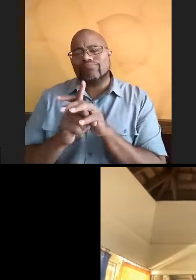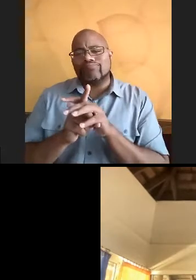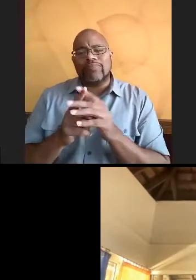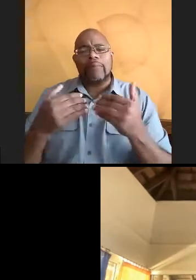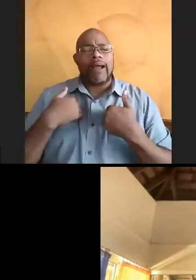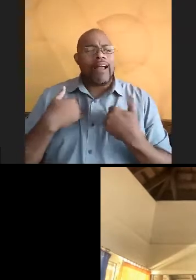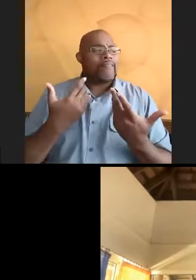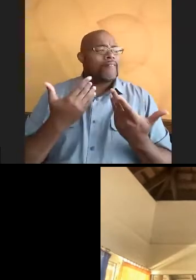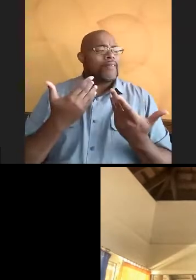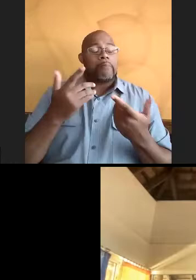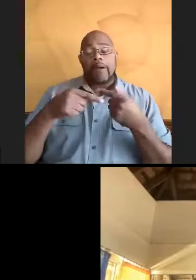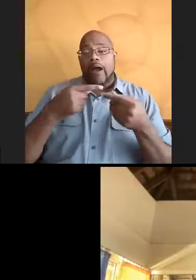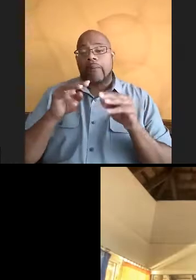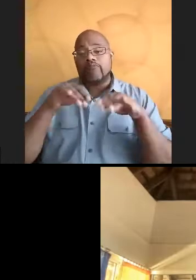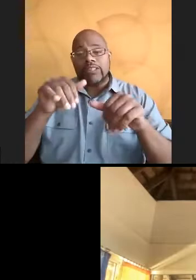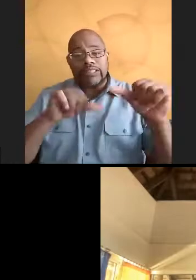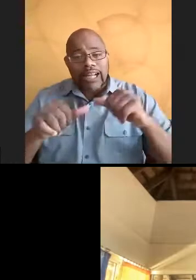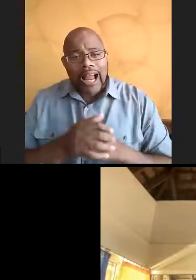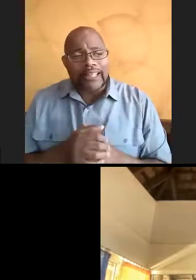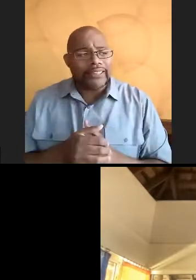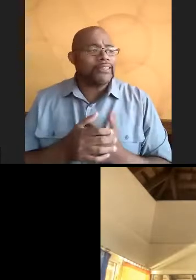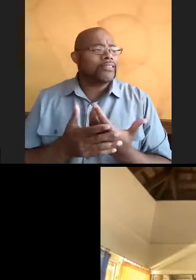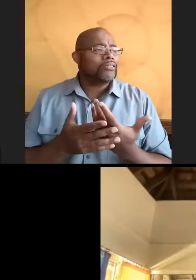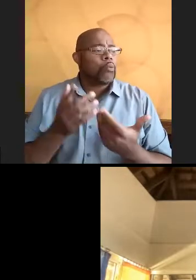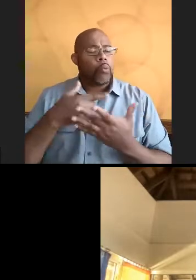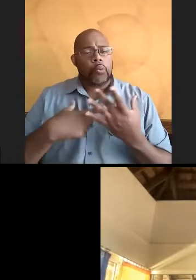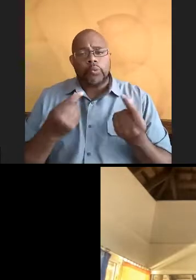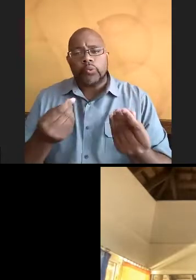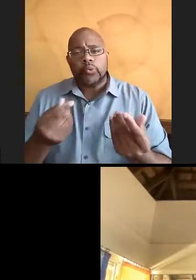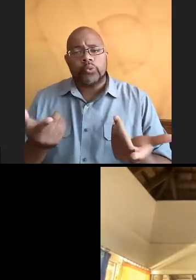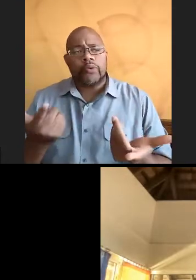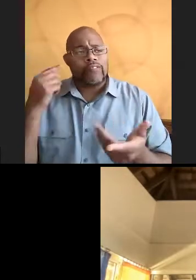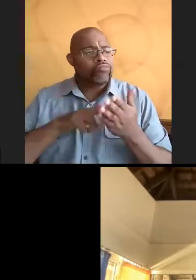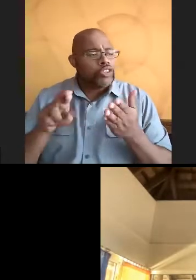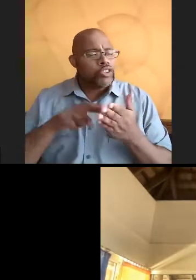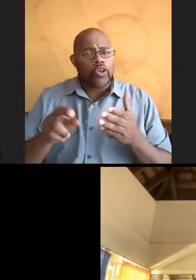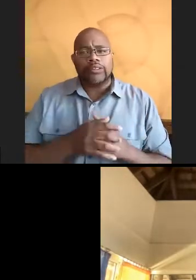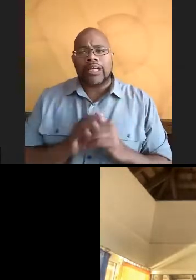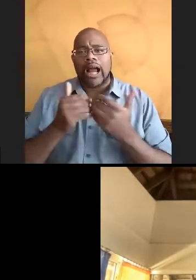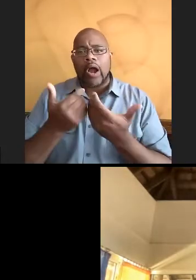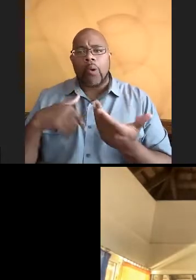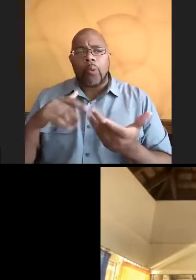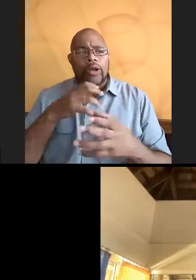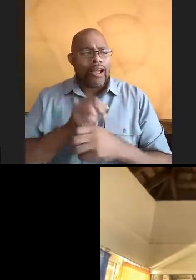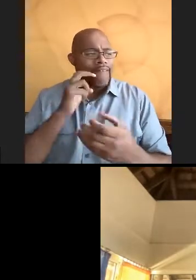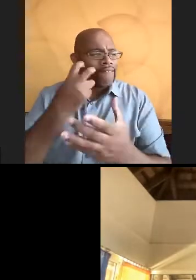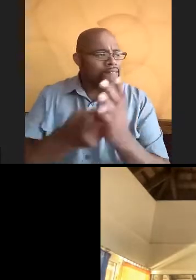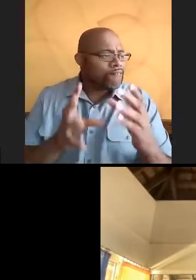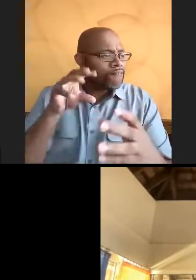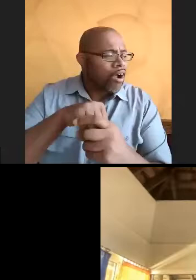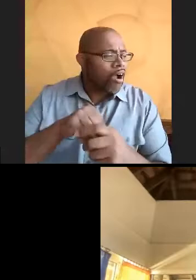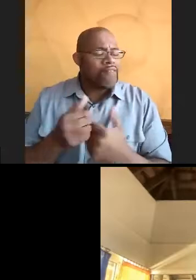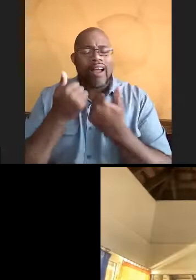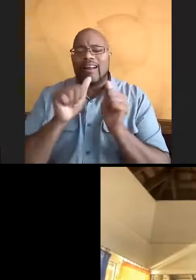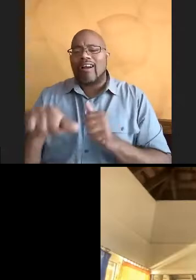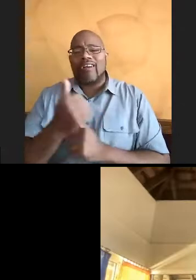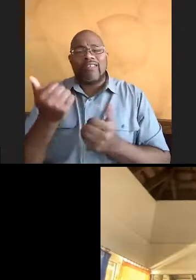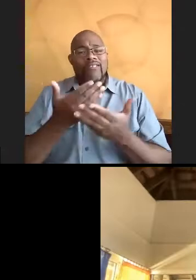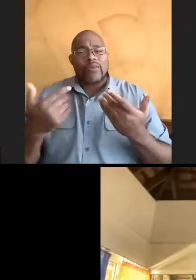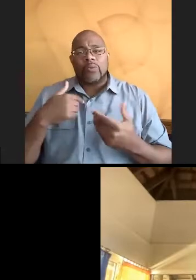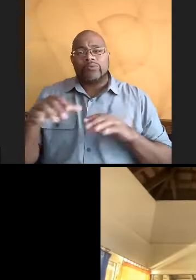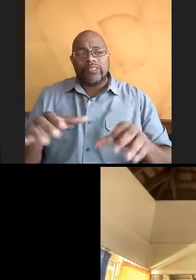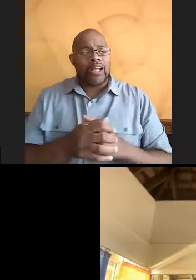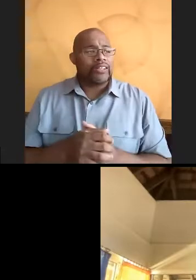being a Marine scientist, what we do in terms of research, how we got involved, any other things we've